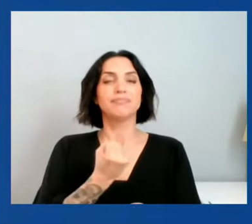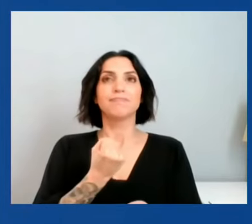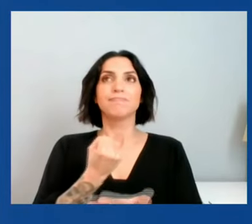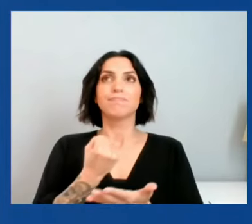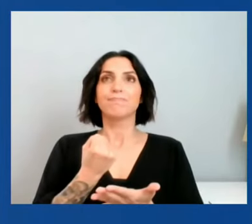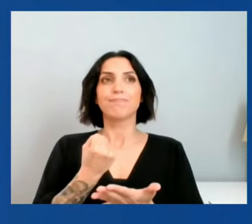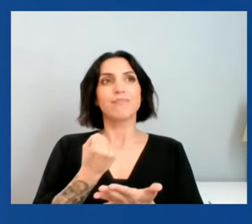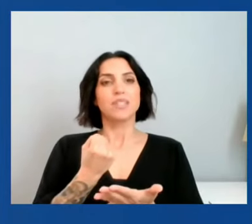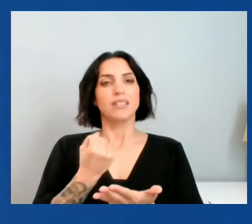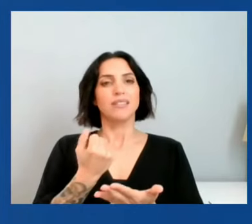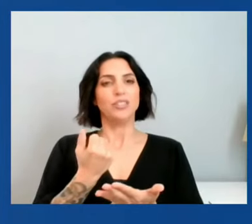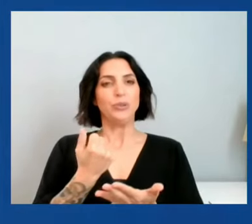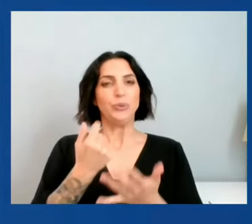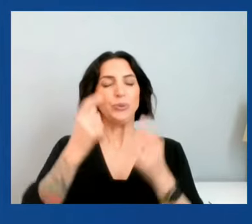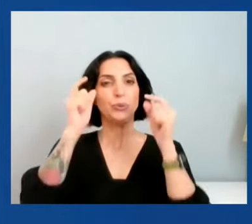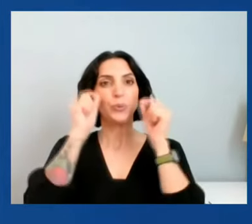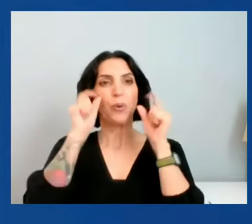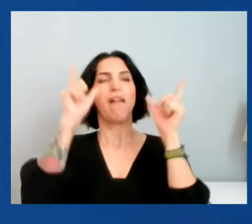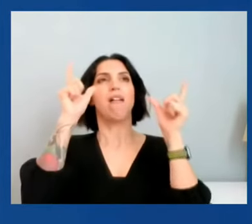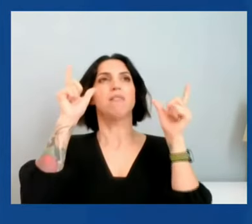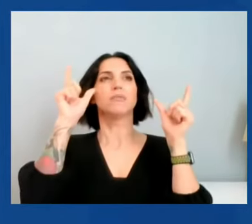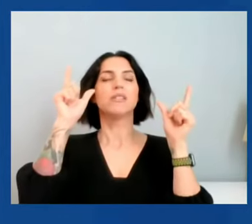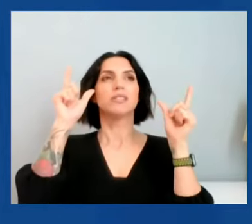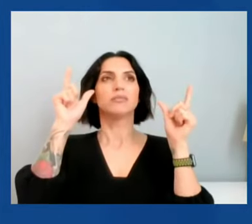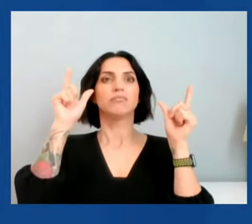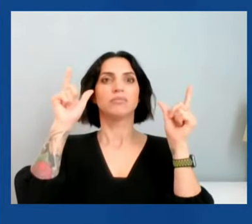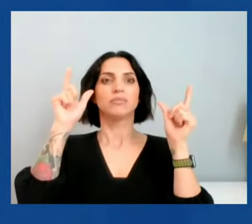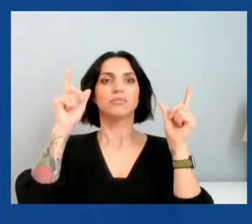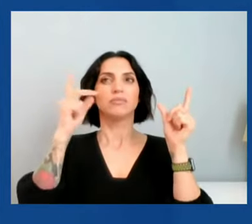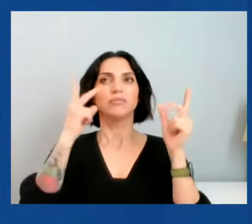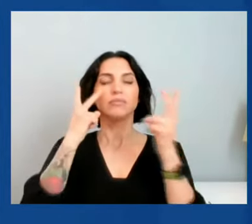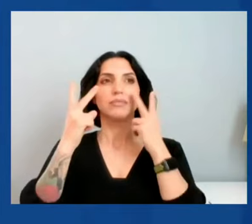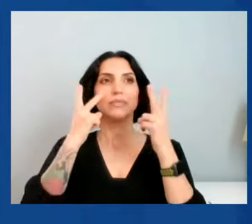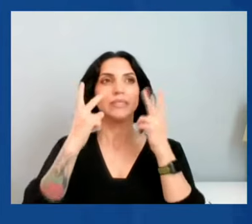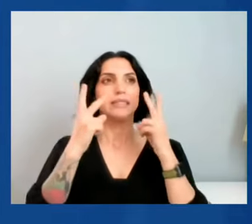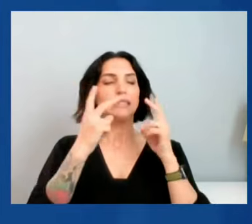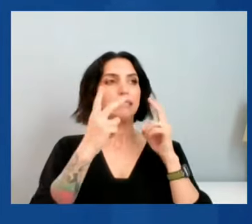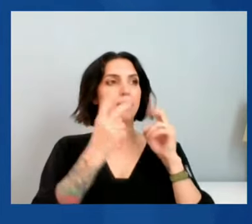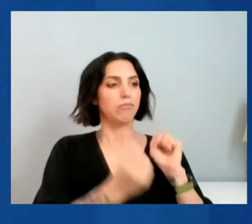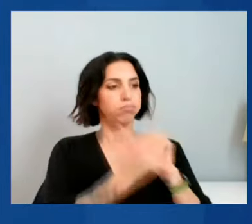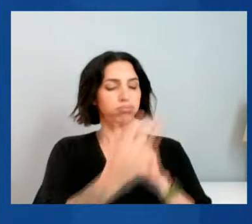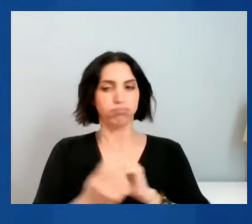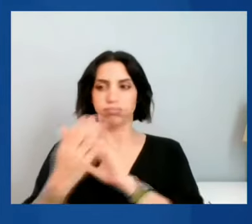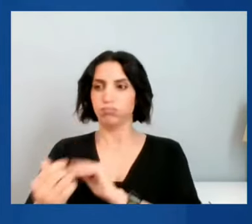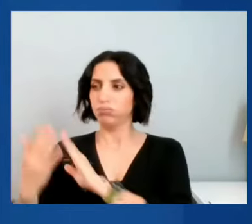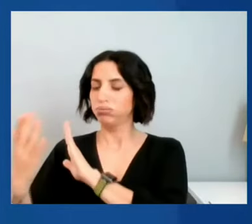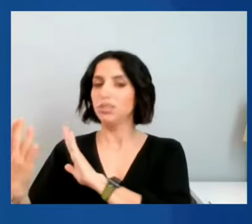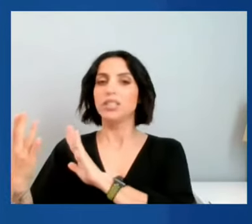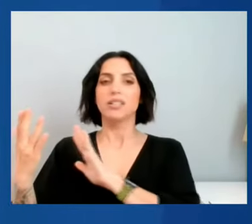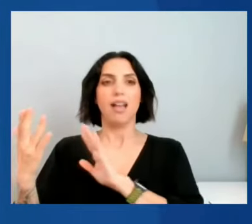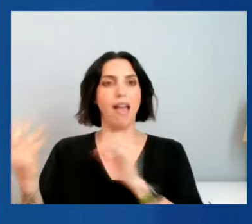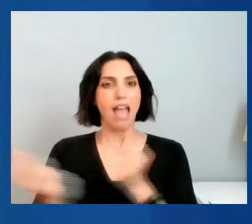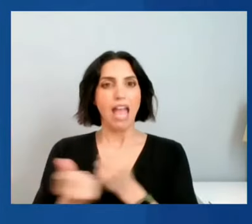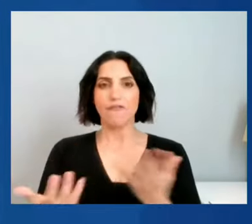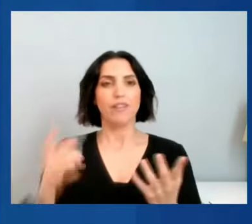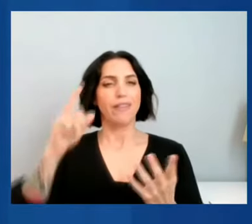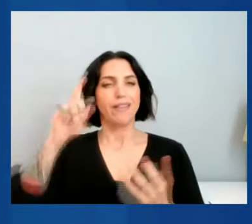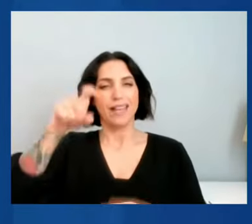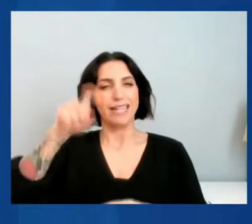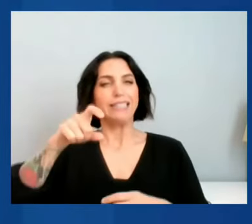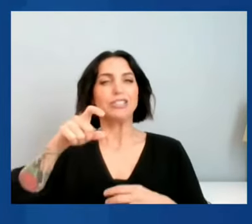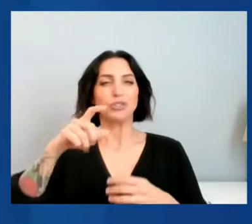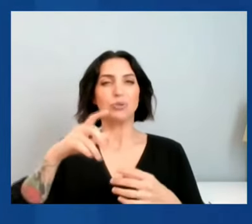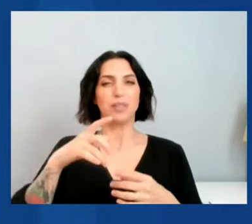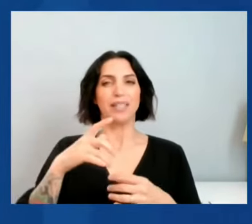wake-up call for addressing a set of challenges challenges that have gotten